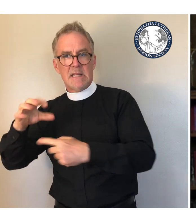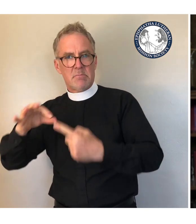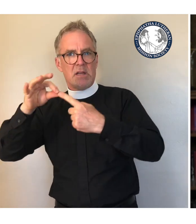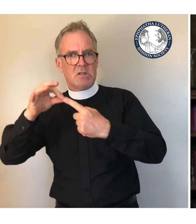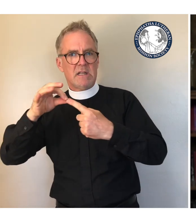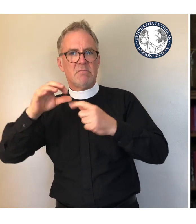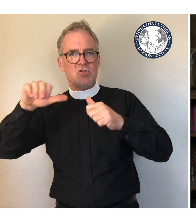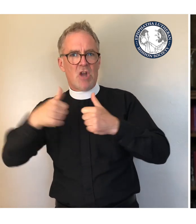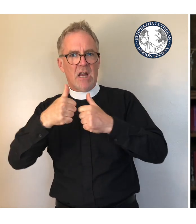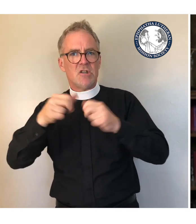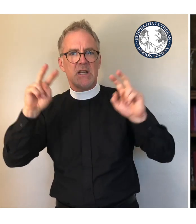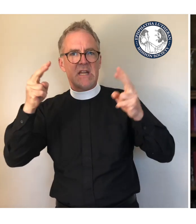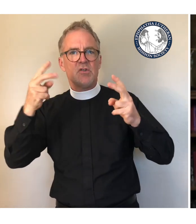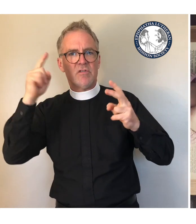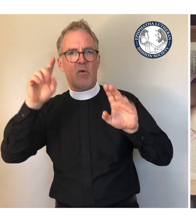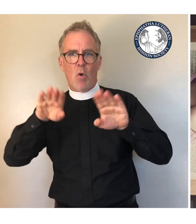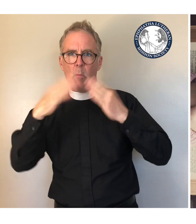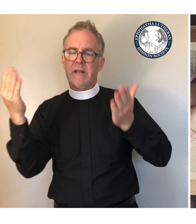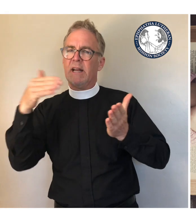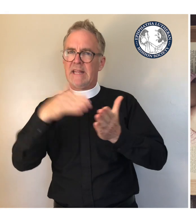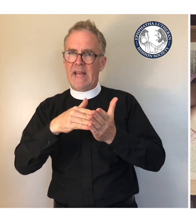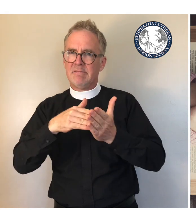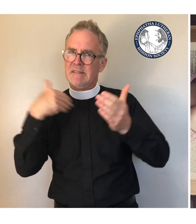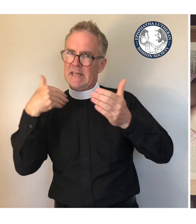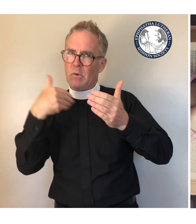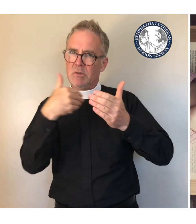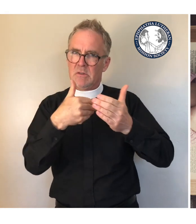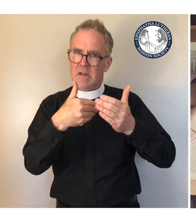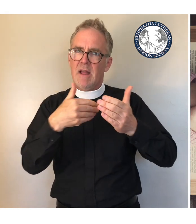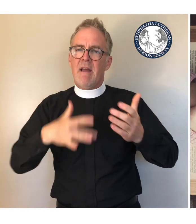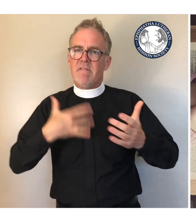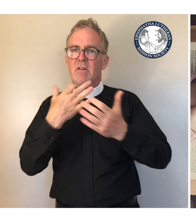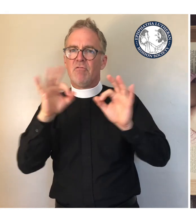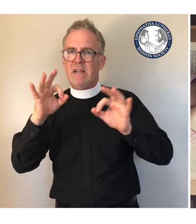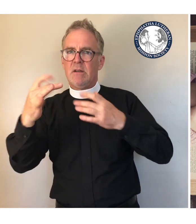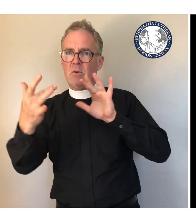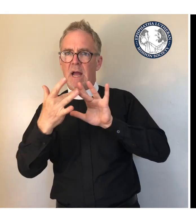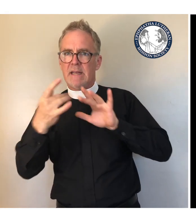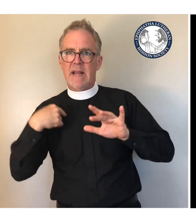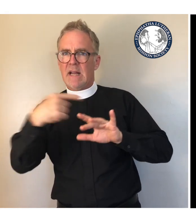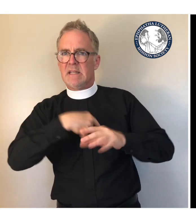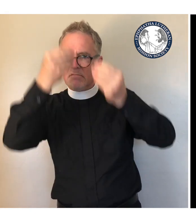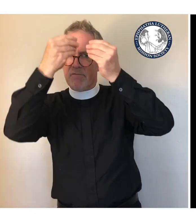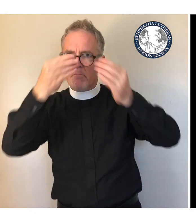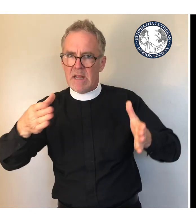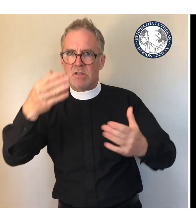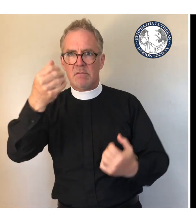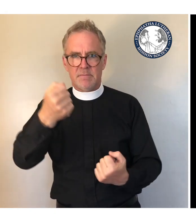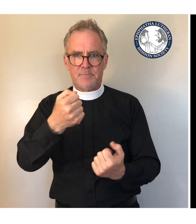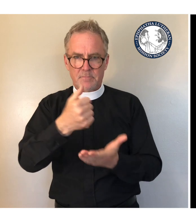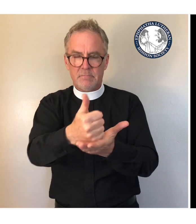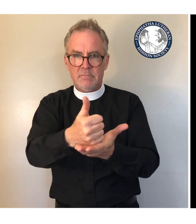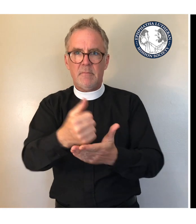of reopening are upon us. Feel free to contact us for information or assistance. We have helpful friends